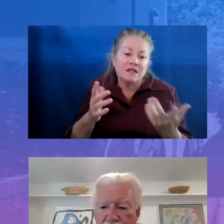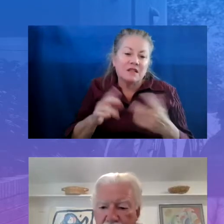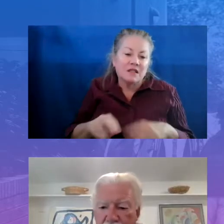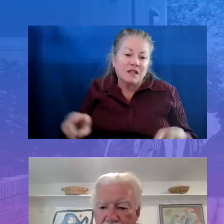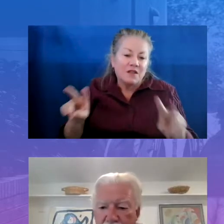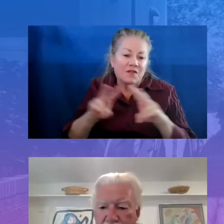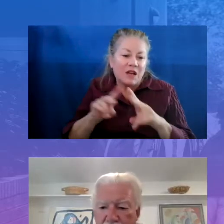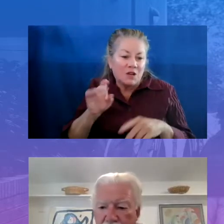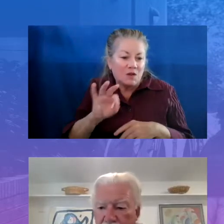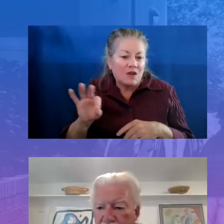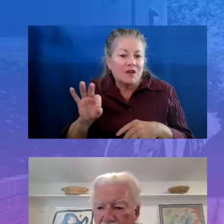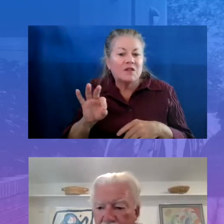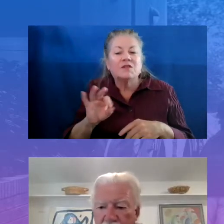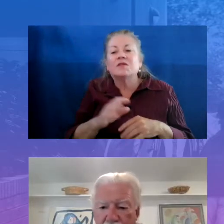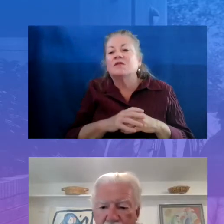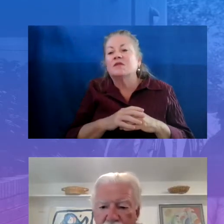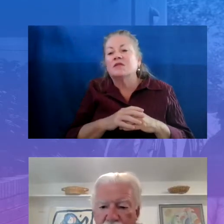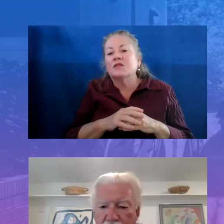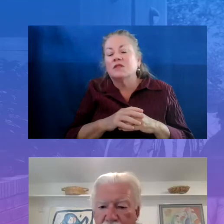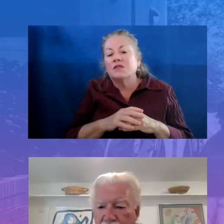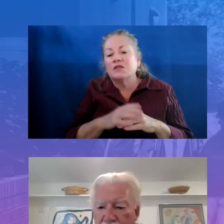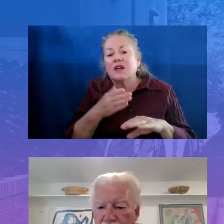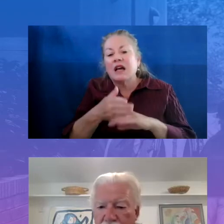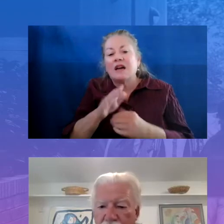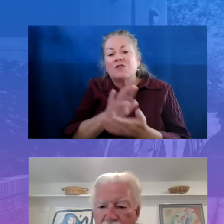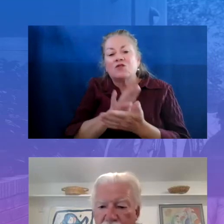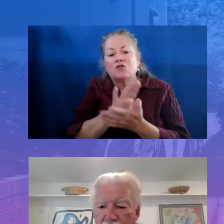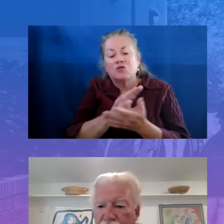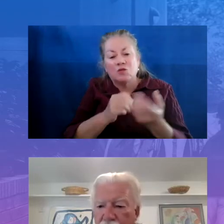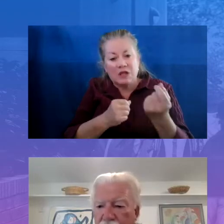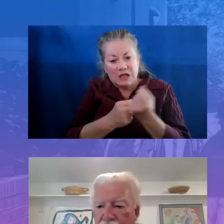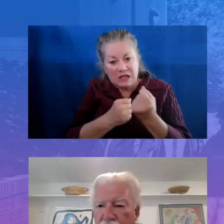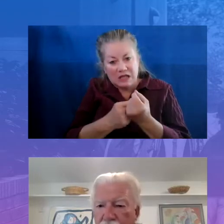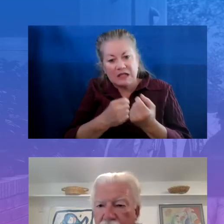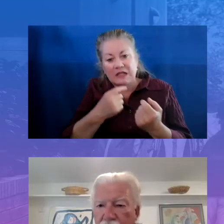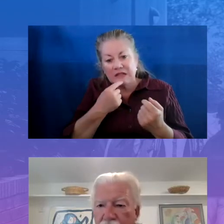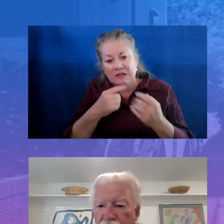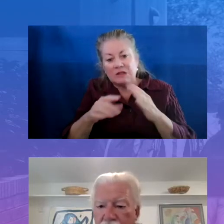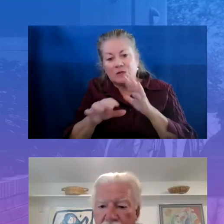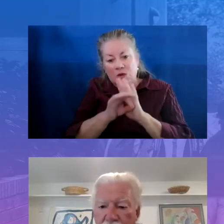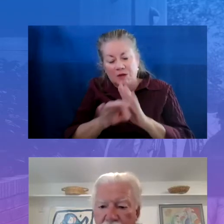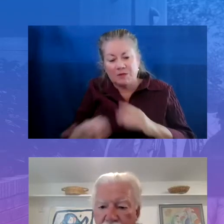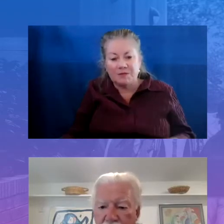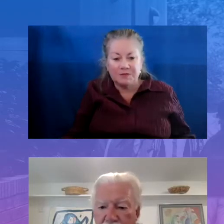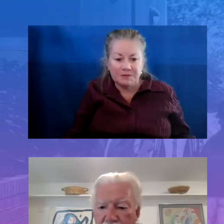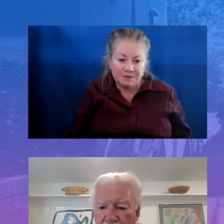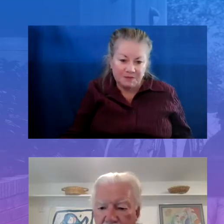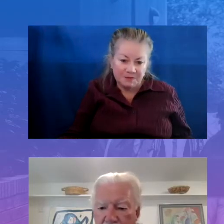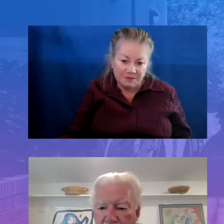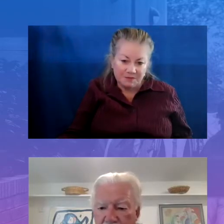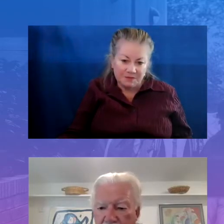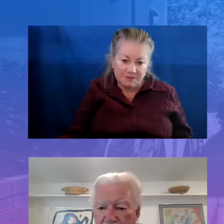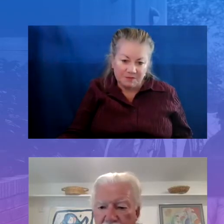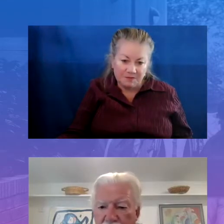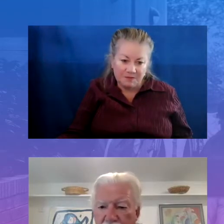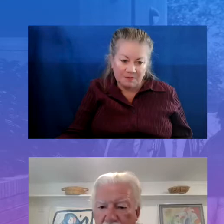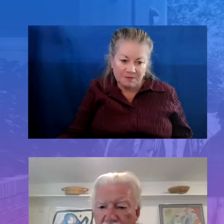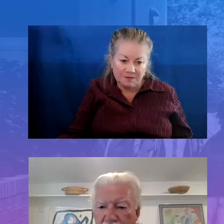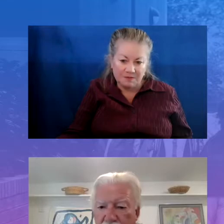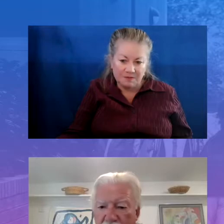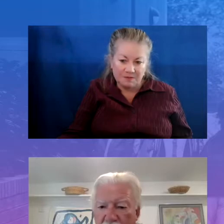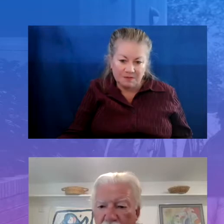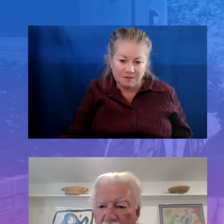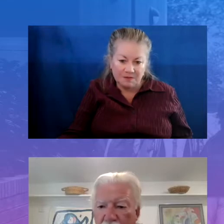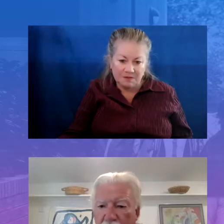School Alliance is critically important. And so we have been able to connect with other